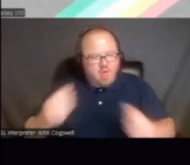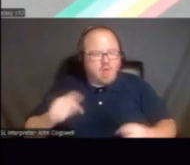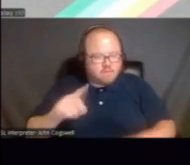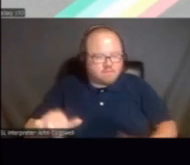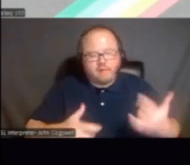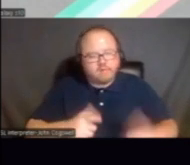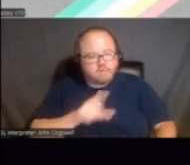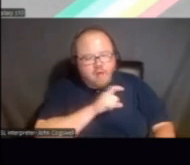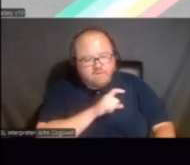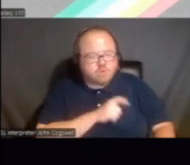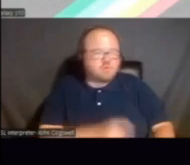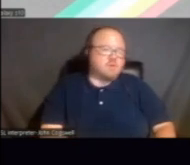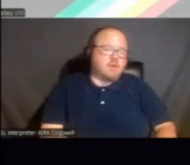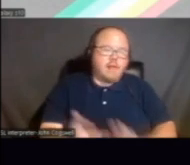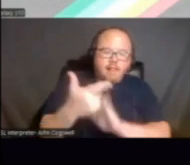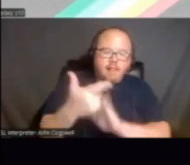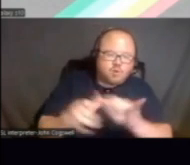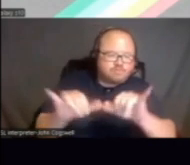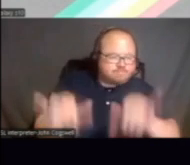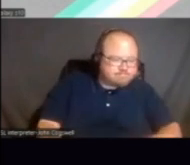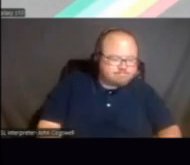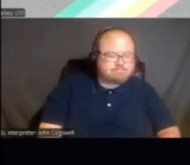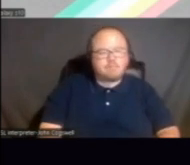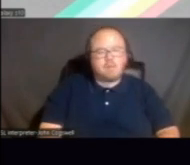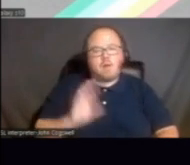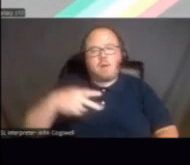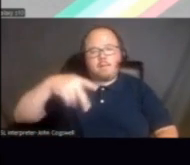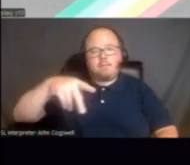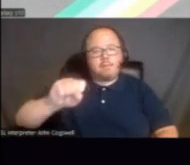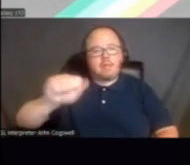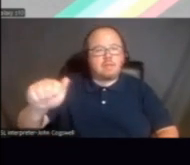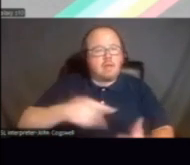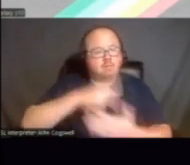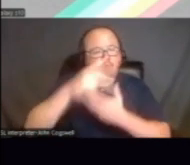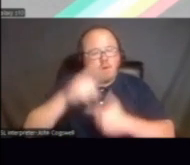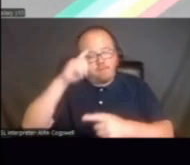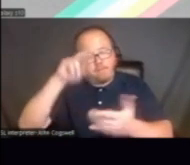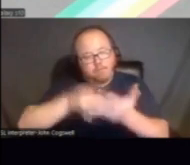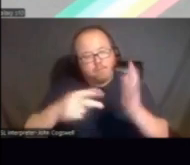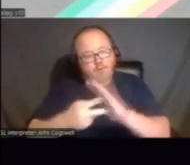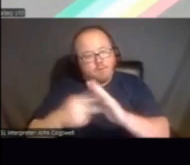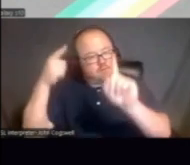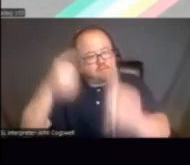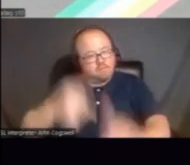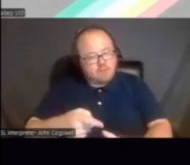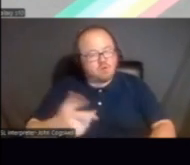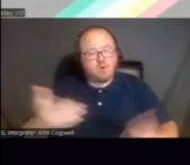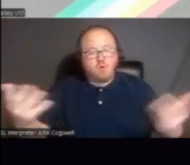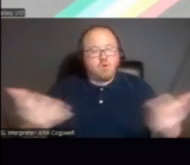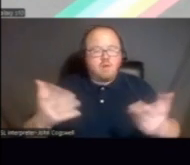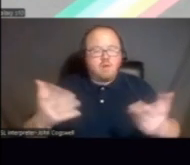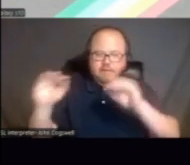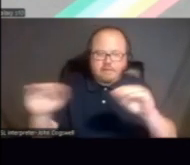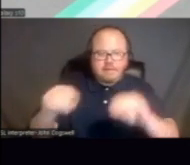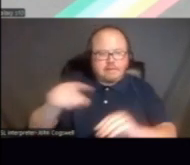enforcement and the legal system. And our PSA program's purpose, mission, and goals are by teaching participants